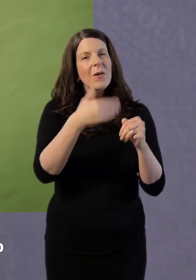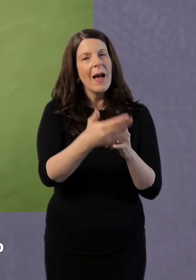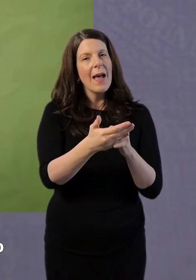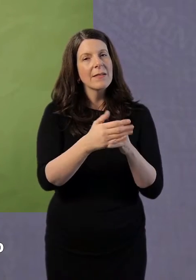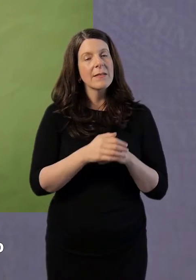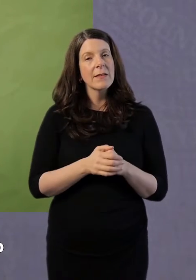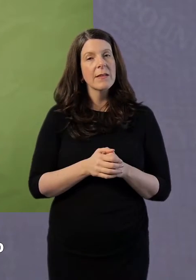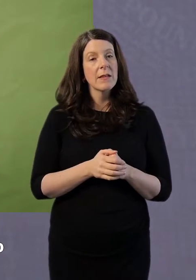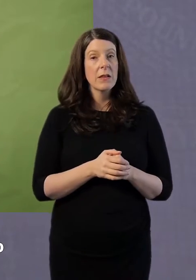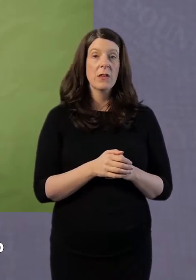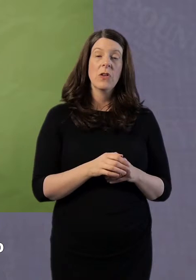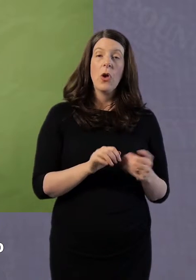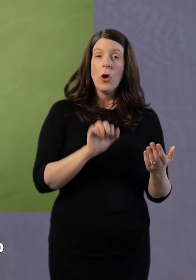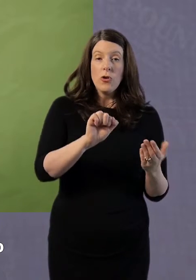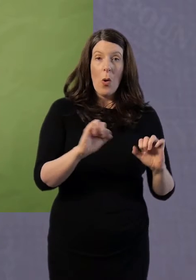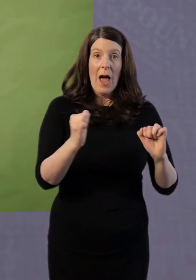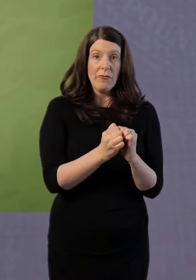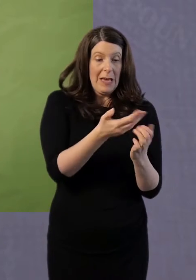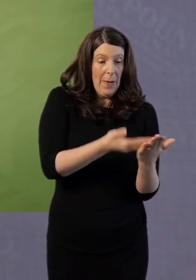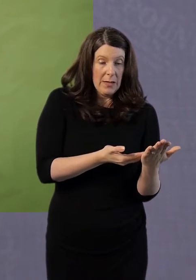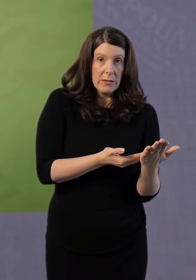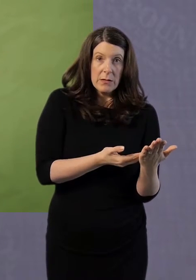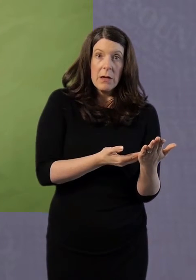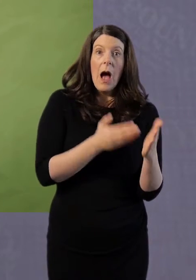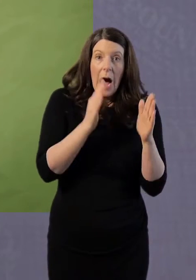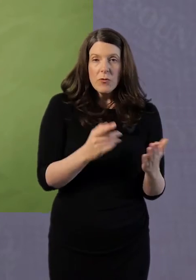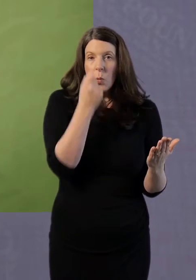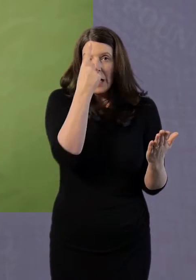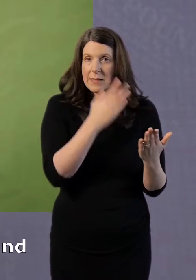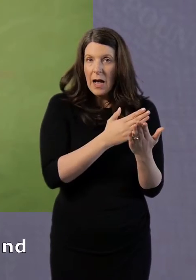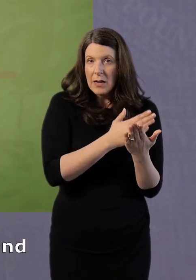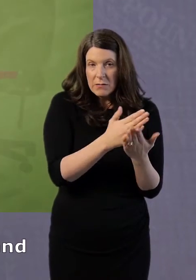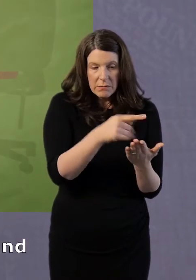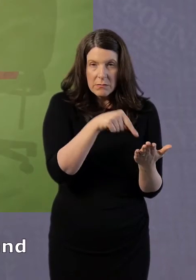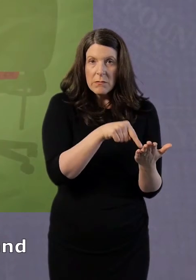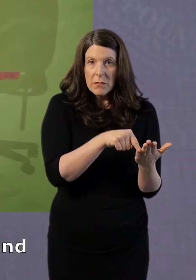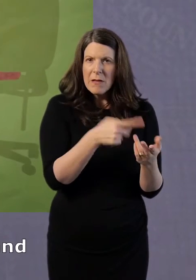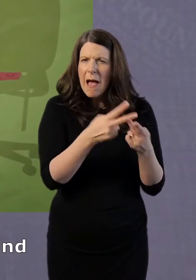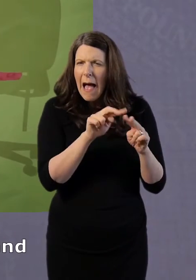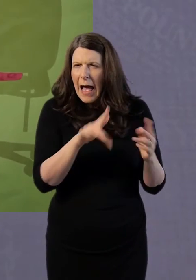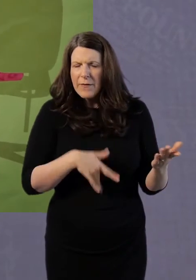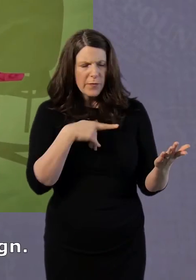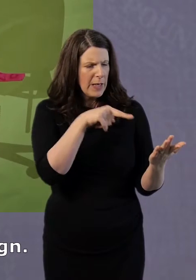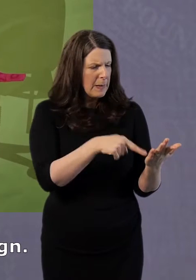Make sure you understand what you have agreed to do and make sure you do it. If you feel you don't understand, ask the